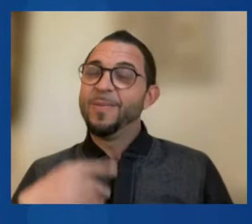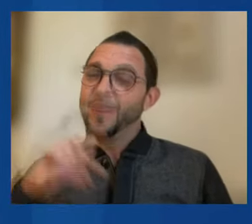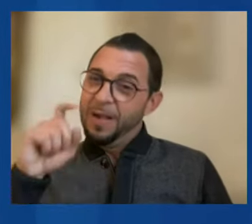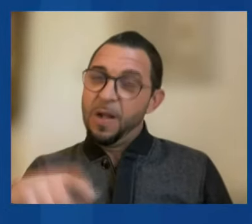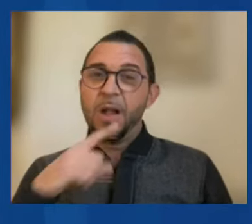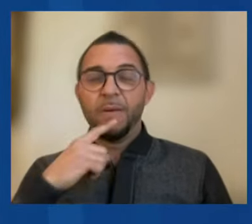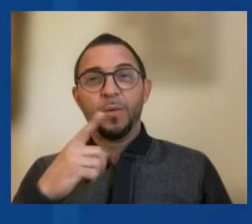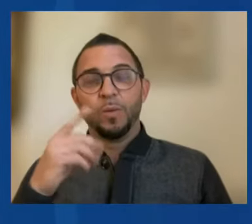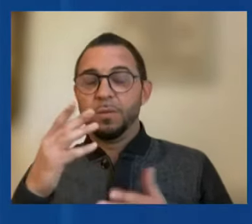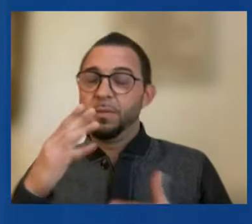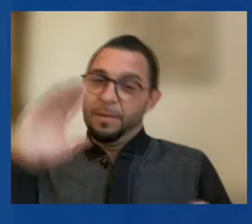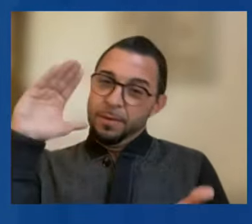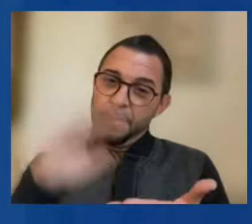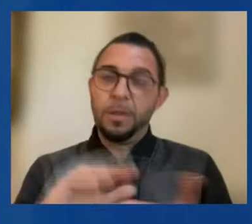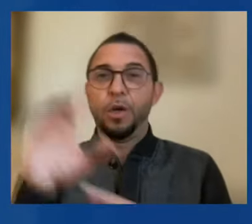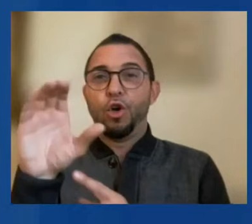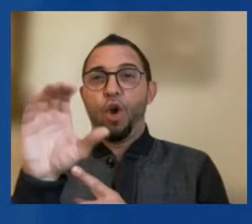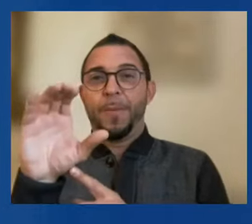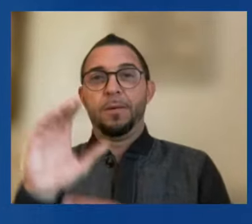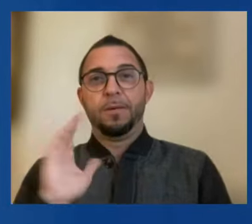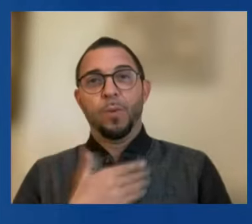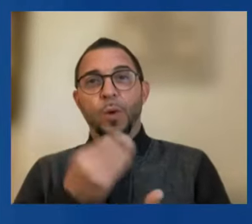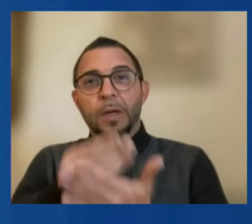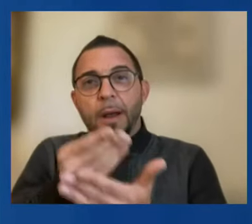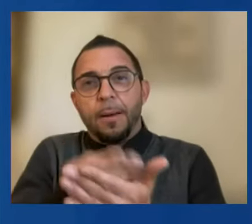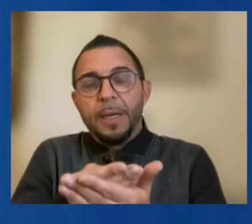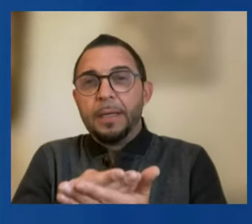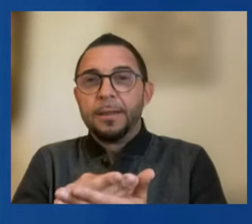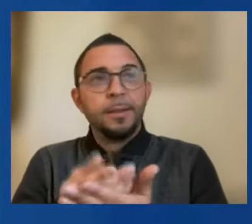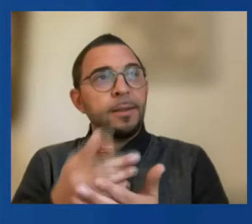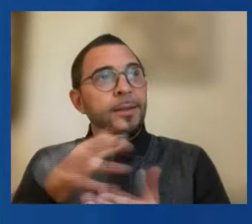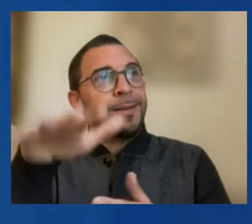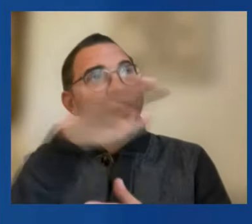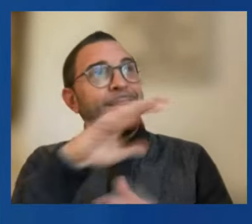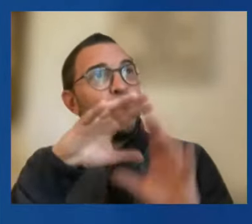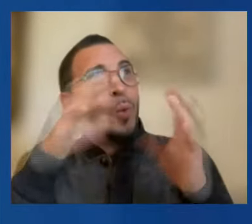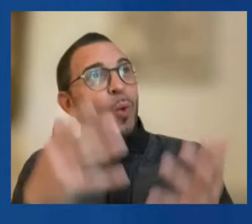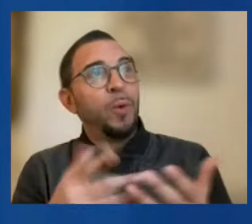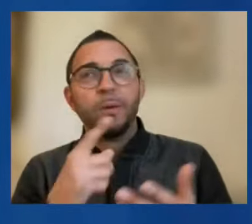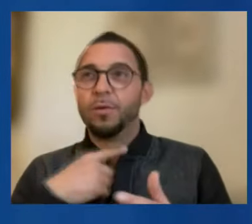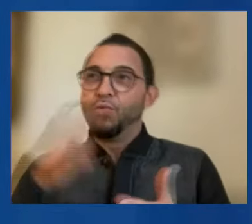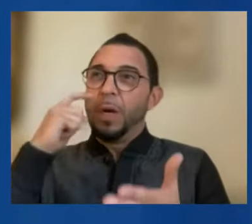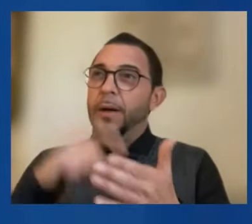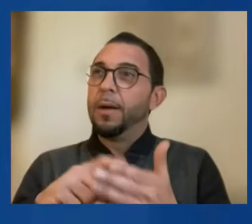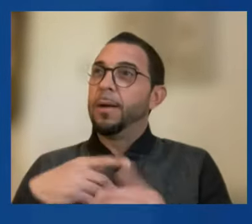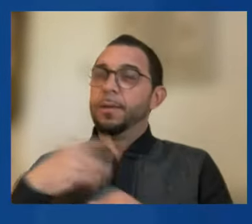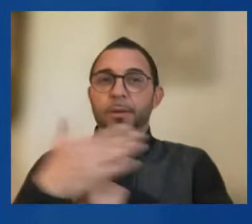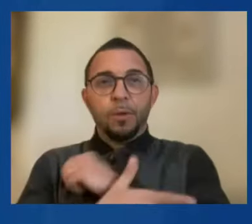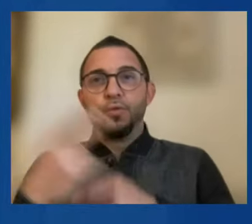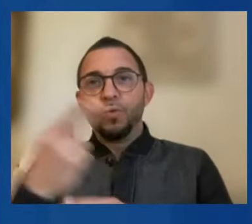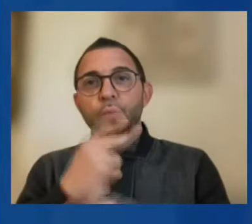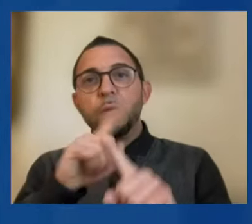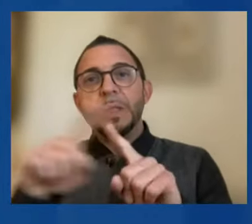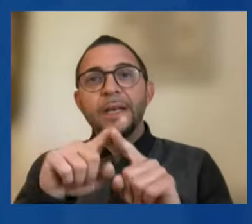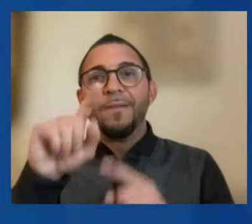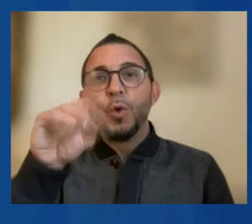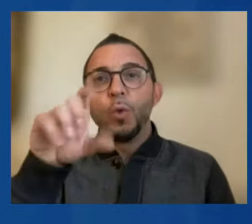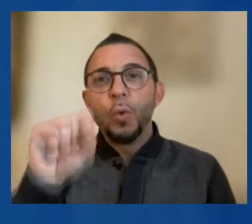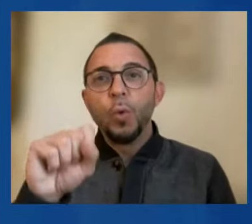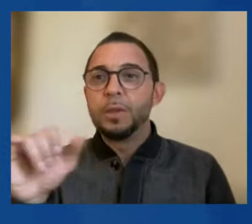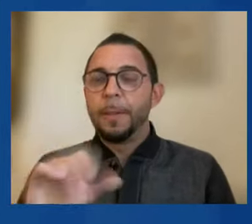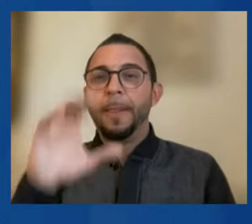economies, recognizing that countries will use a range of tools, including carbon pricing,